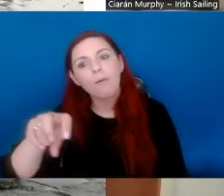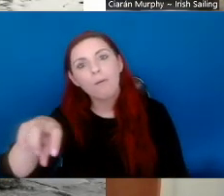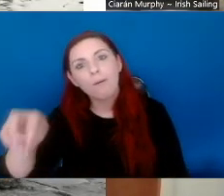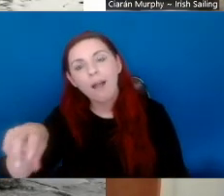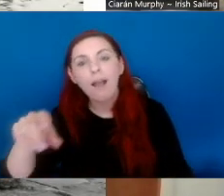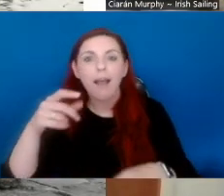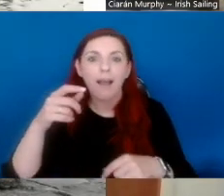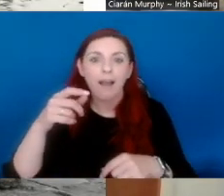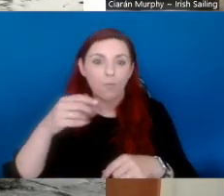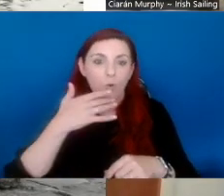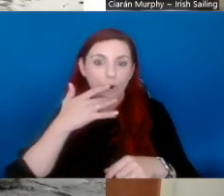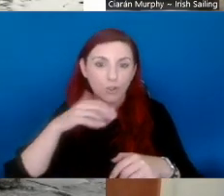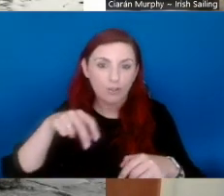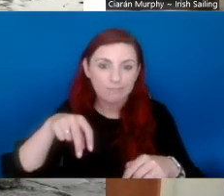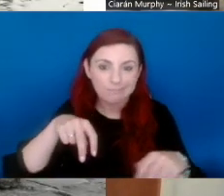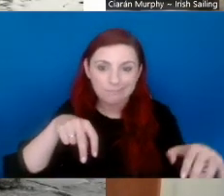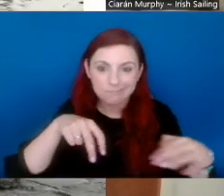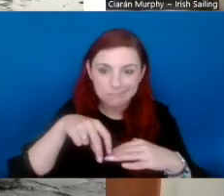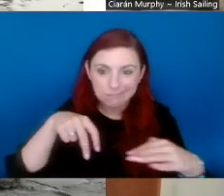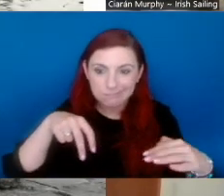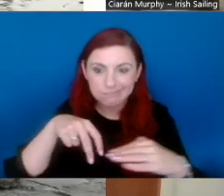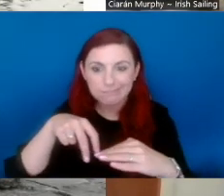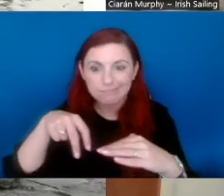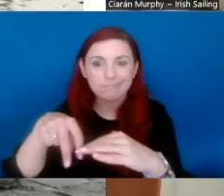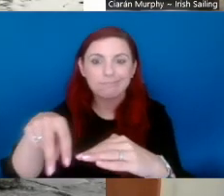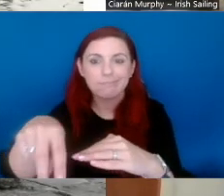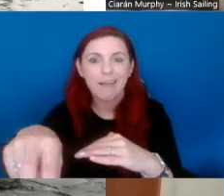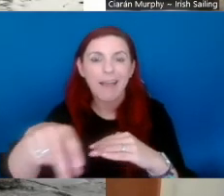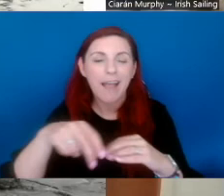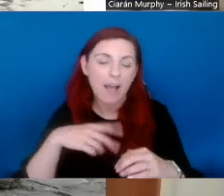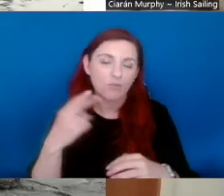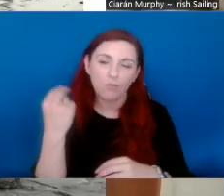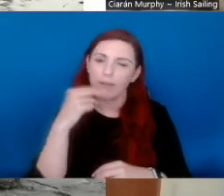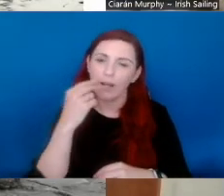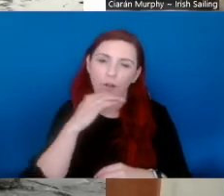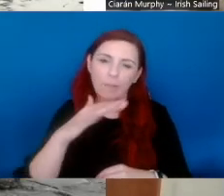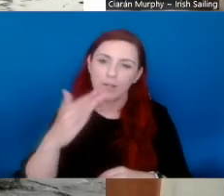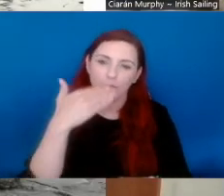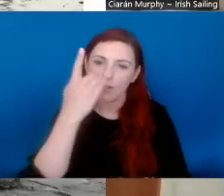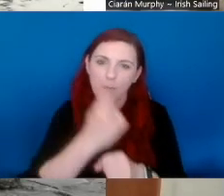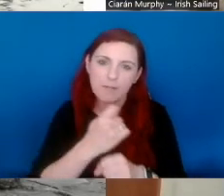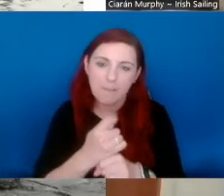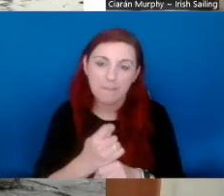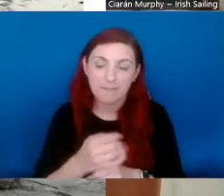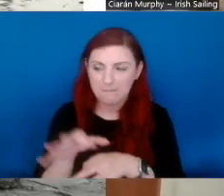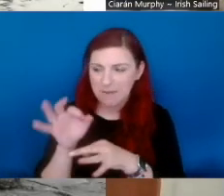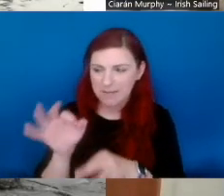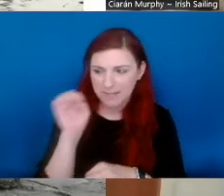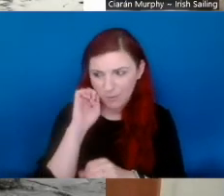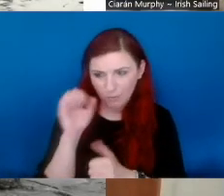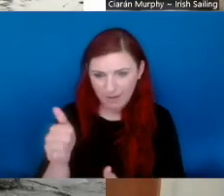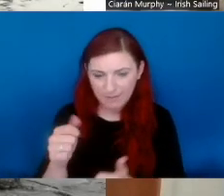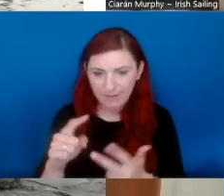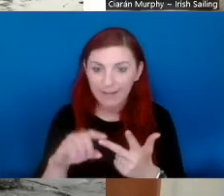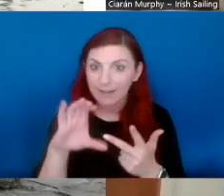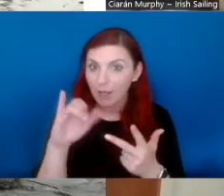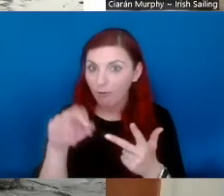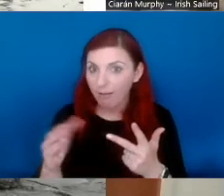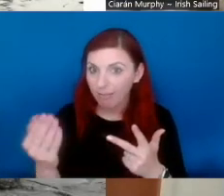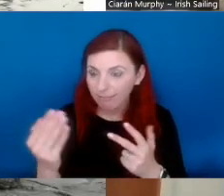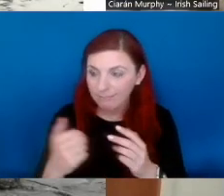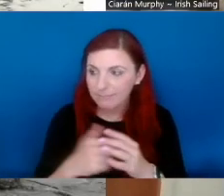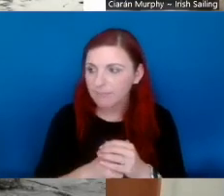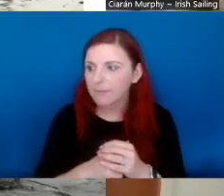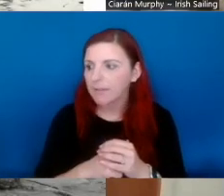And I love mixing walking and the water by having a pair of sharks and walking, walking along the